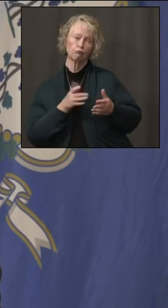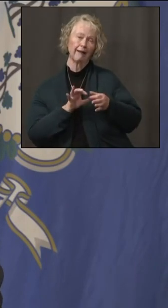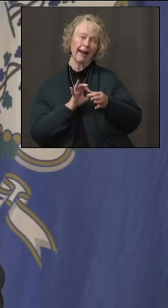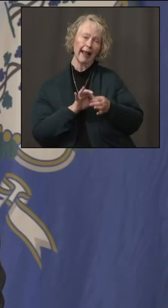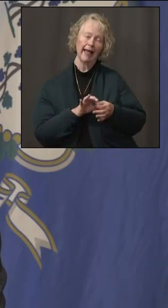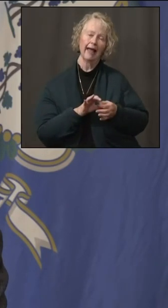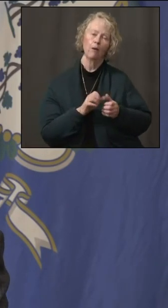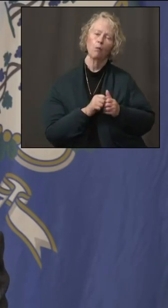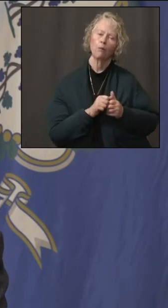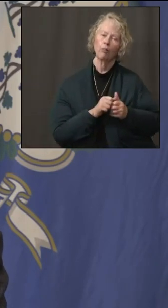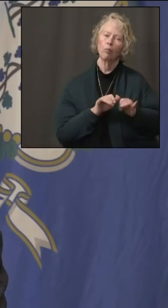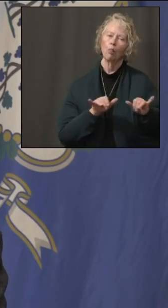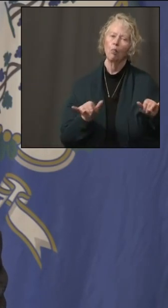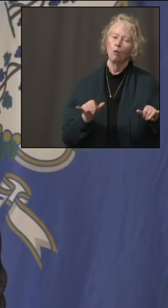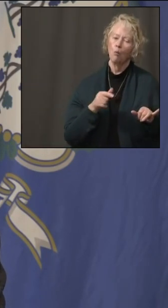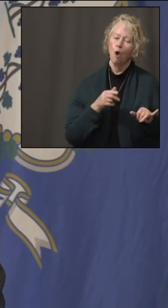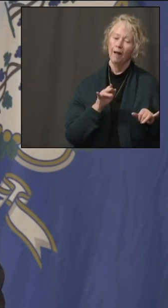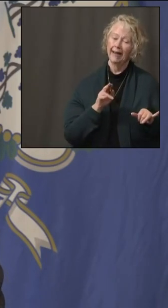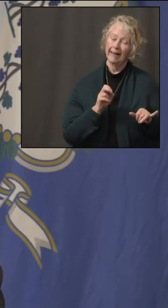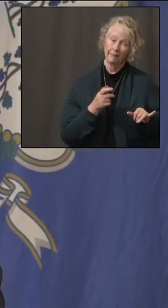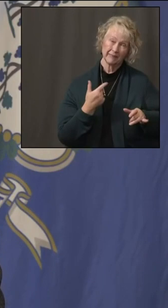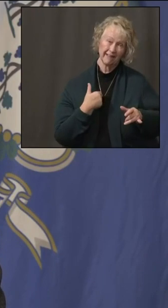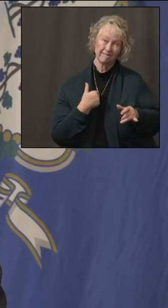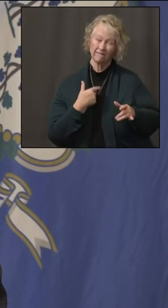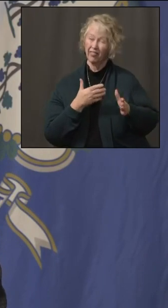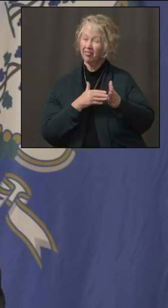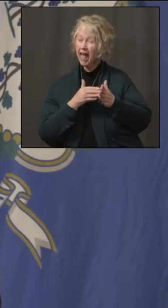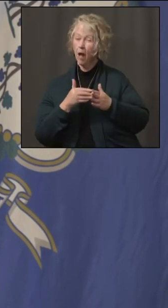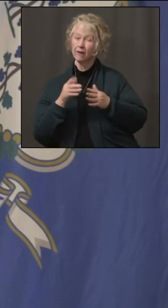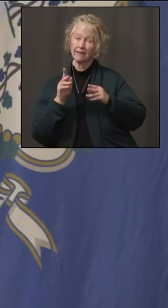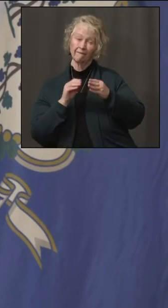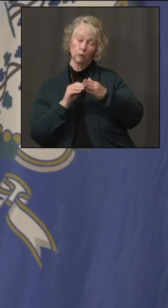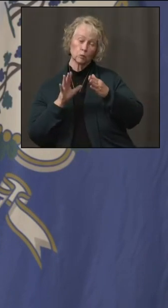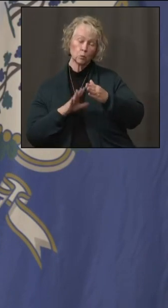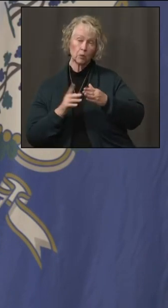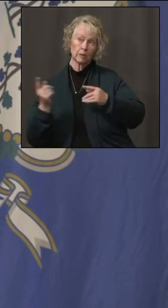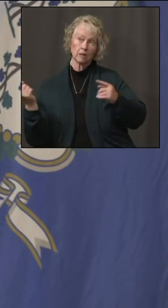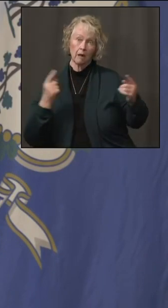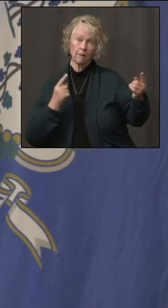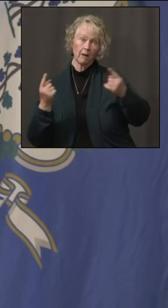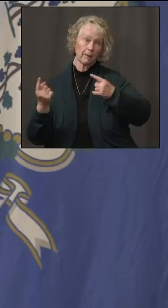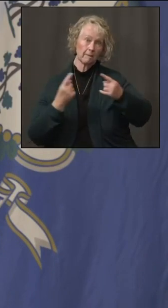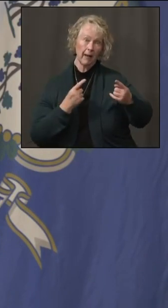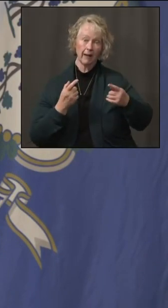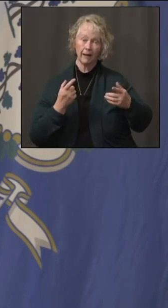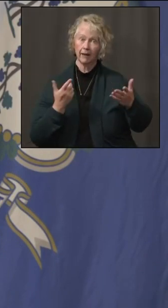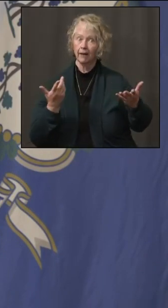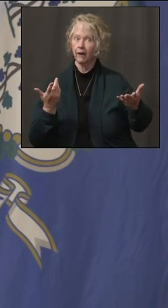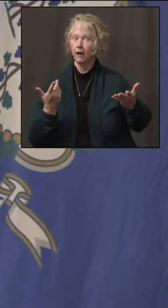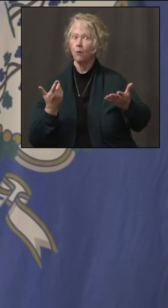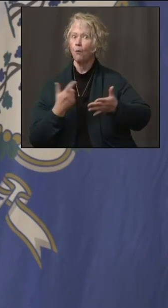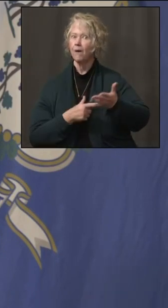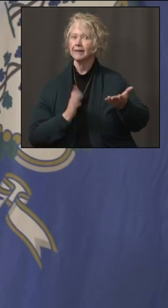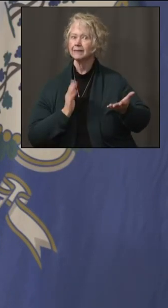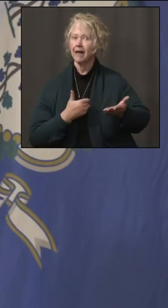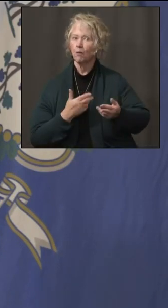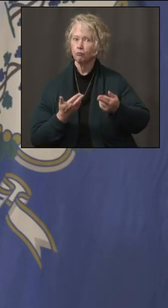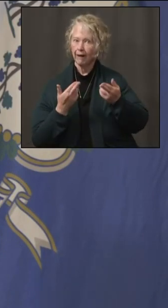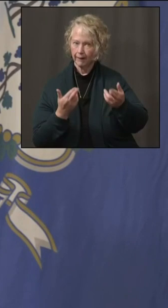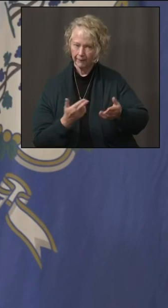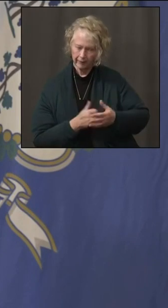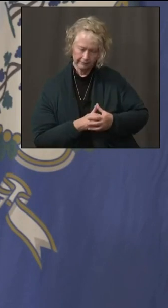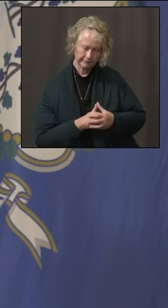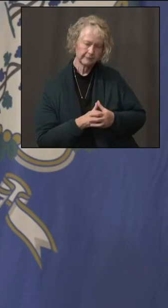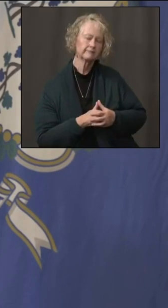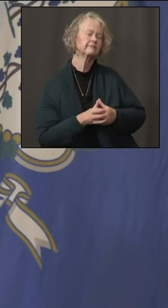regards, we're going to have thousands of students coming back from college, some from very infected regions. What do we recommend there? Yeah.